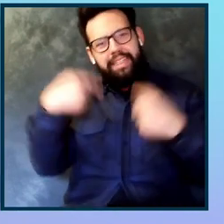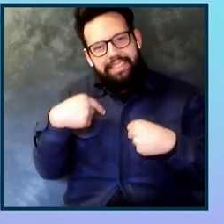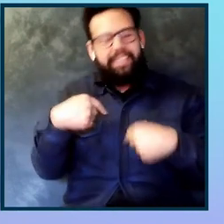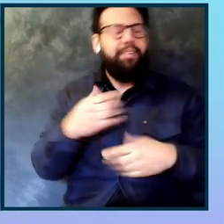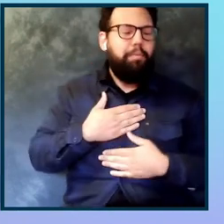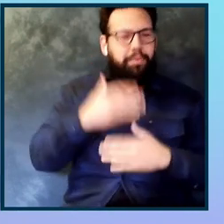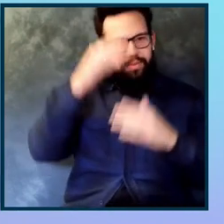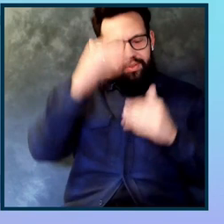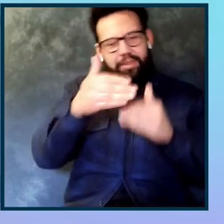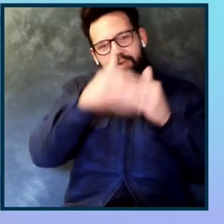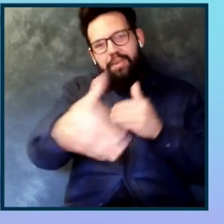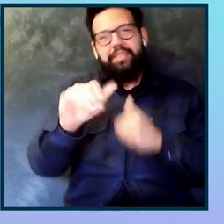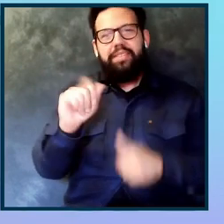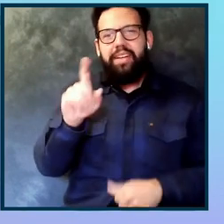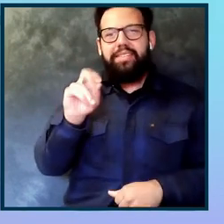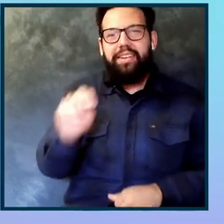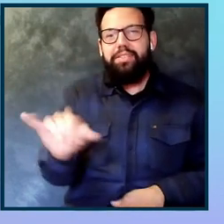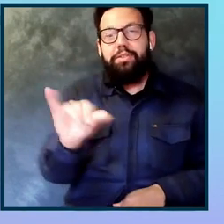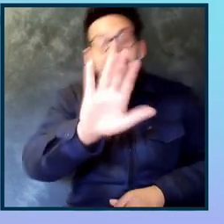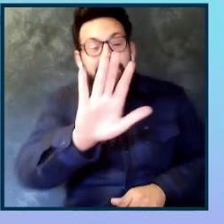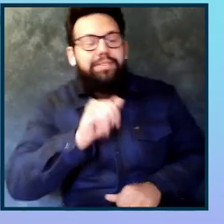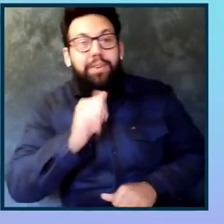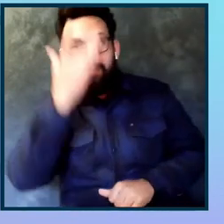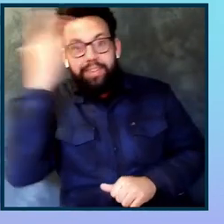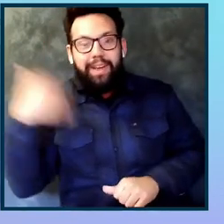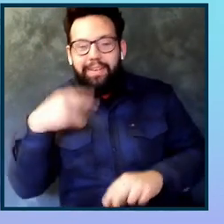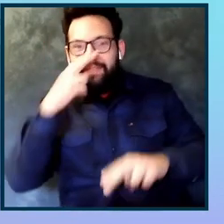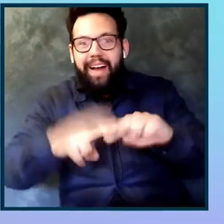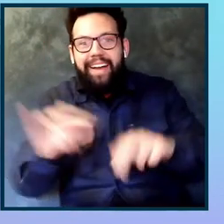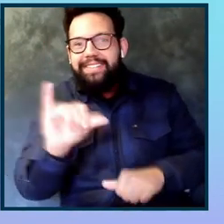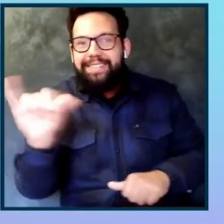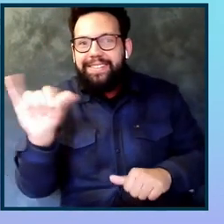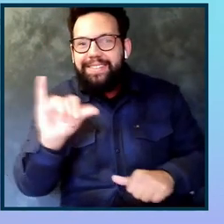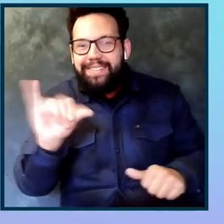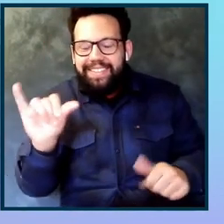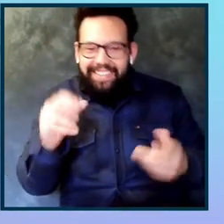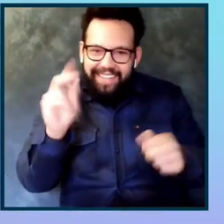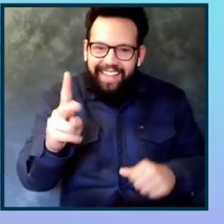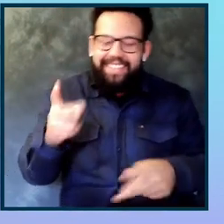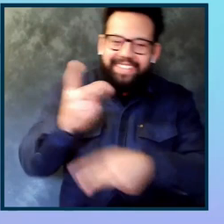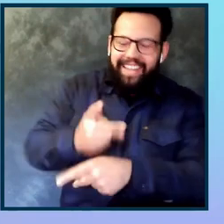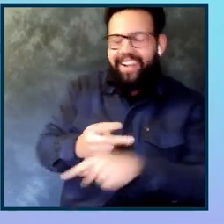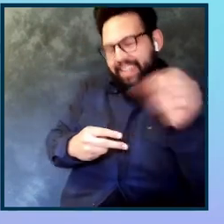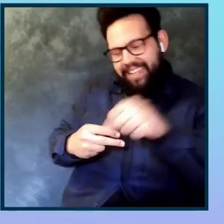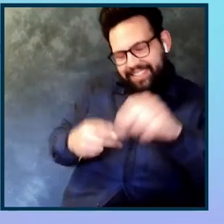you enjoy the rest of AxeCon. Yeah, don't forget to have fun. Thank you. Take care, everyone. bye.